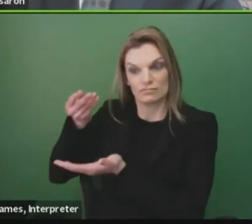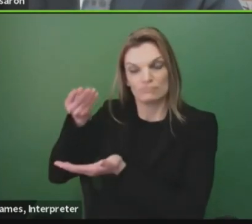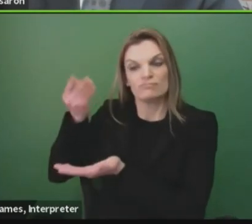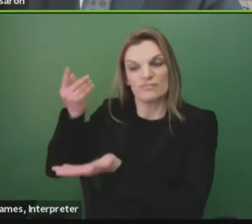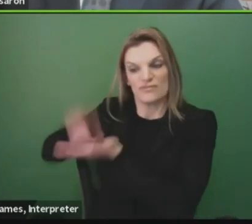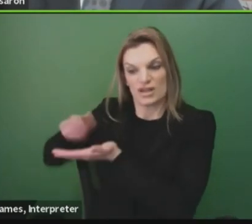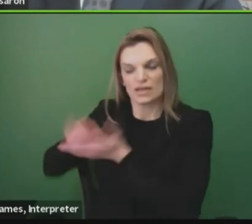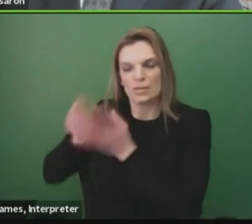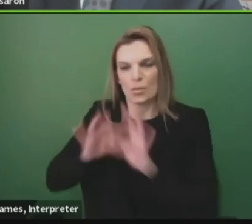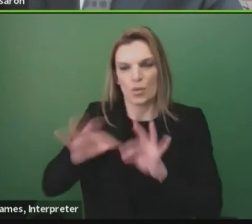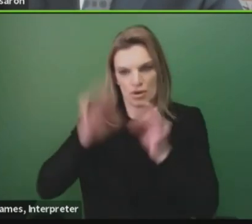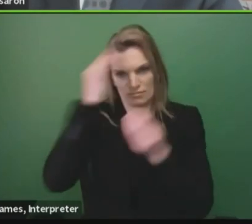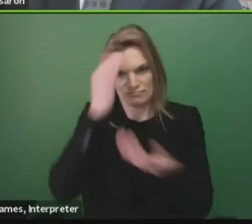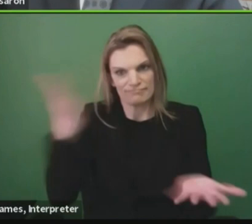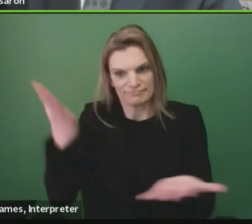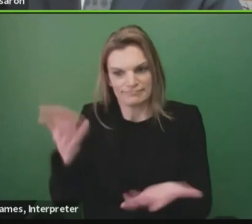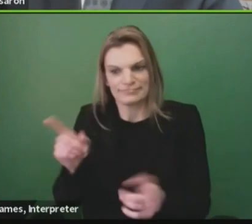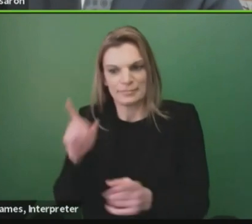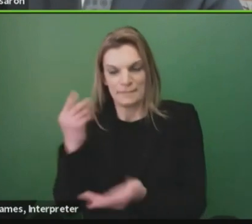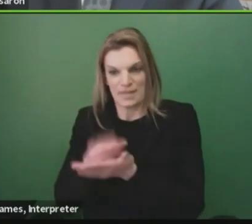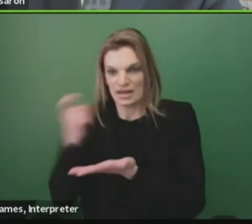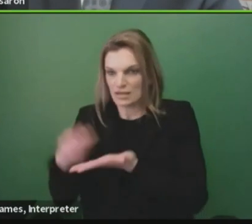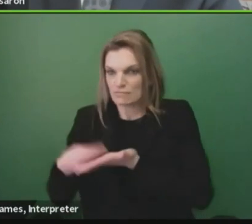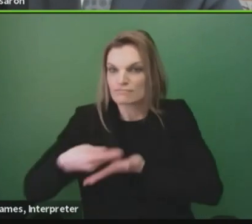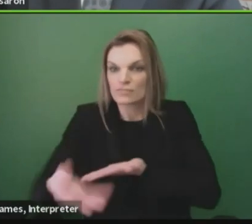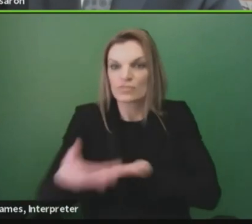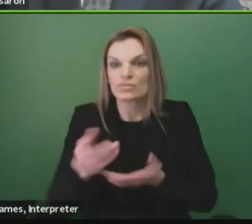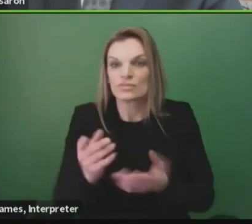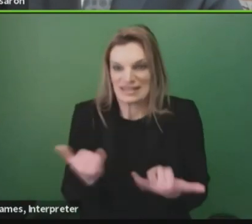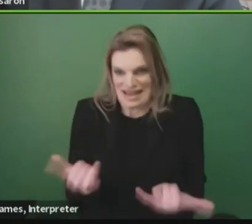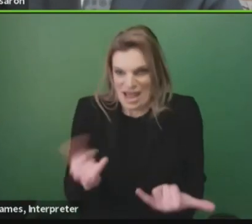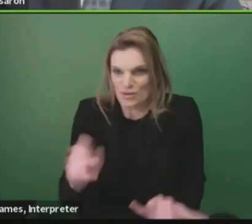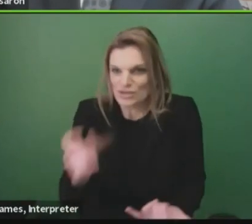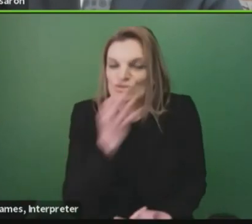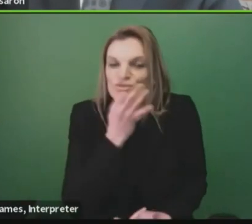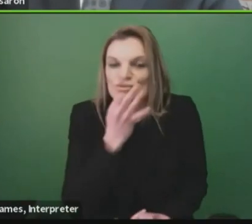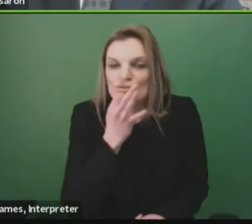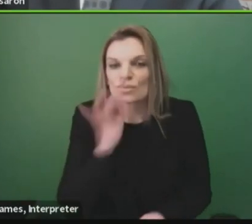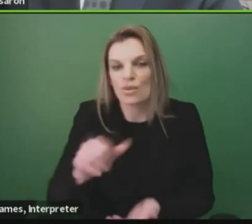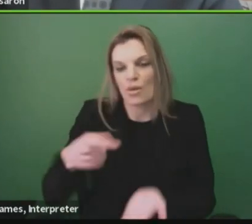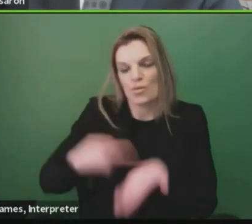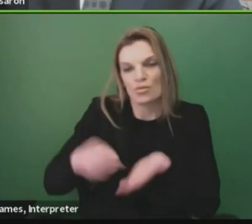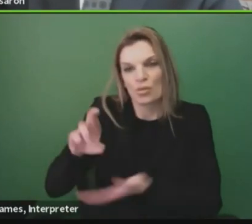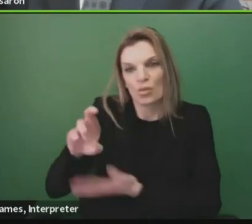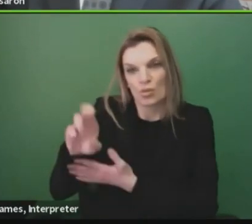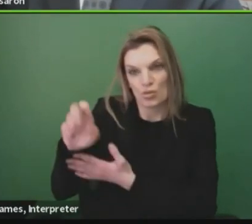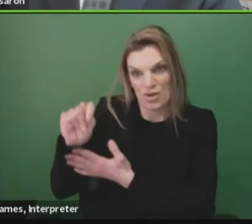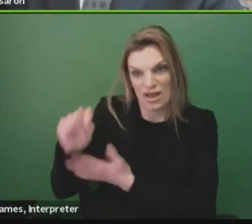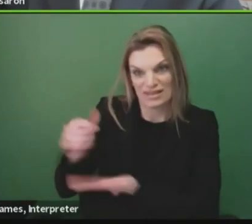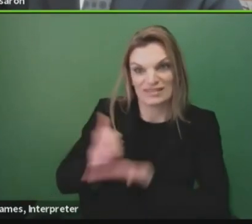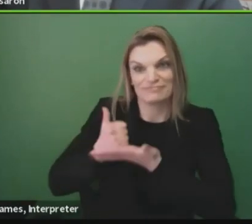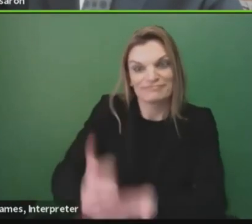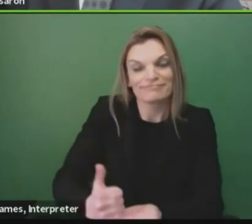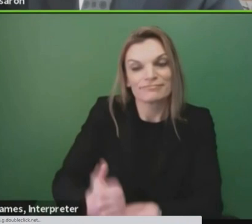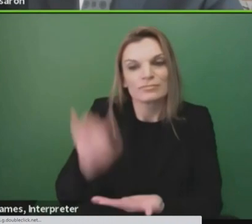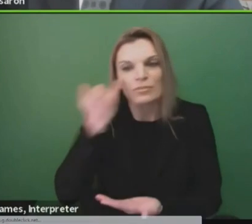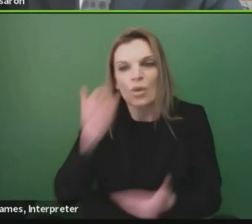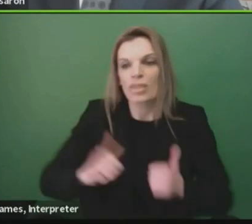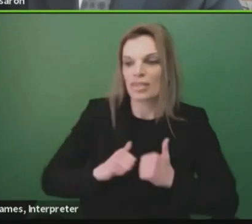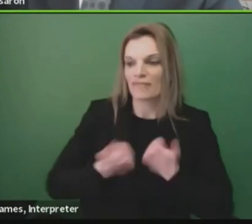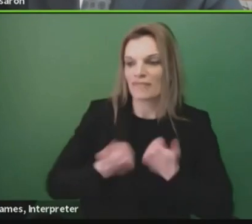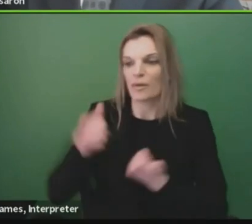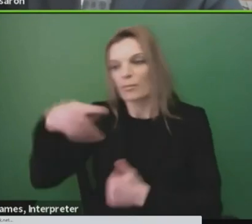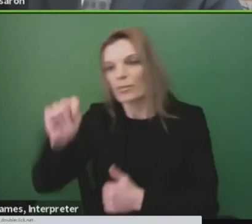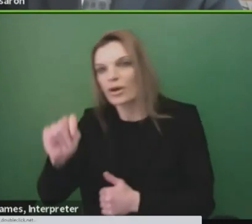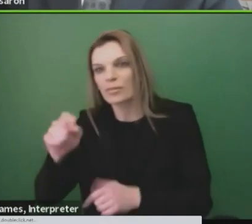The rental assistance fund, which pays for people to stay in their apartments and pay their rent, it